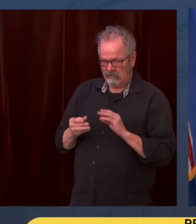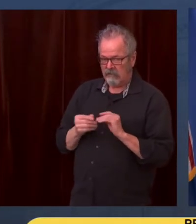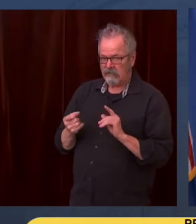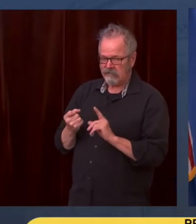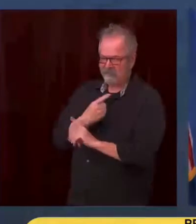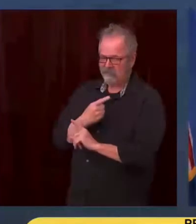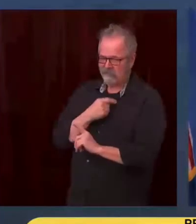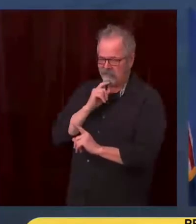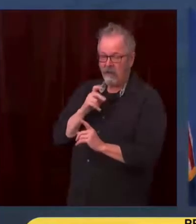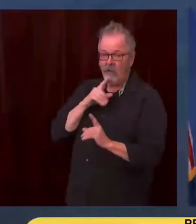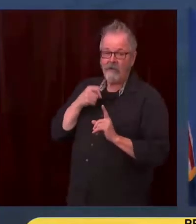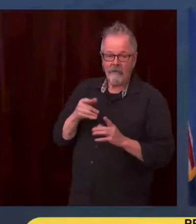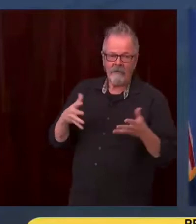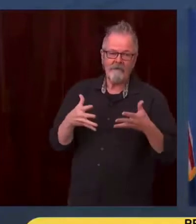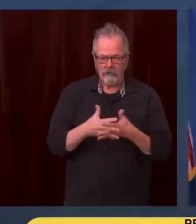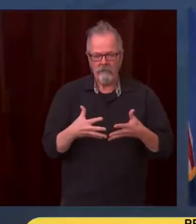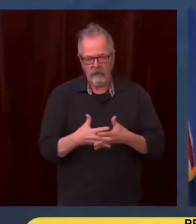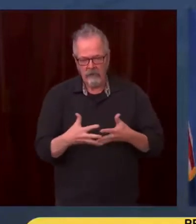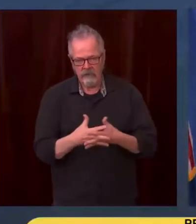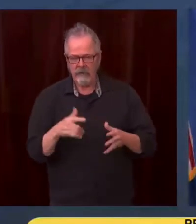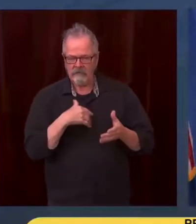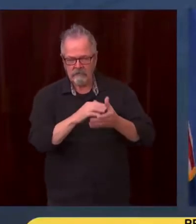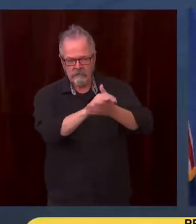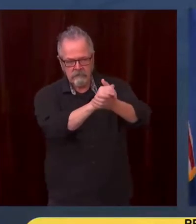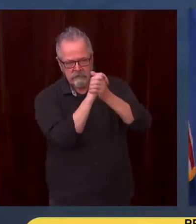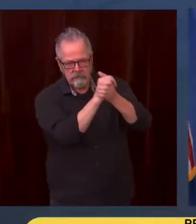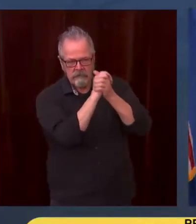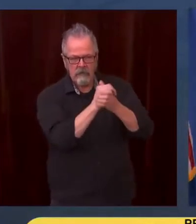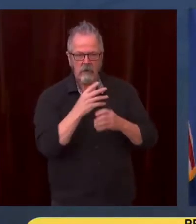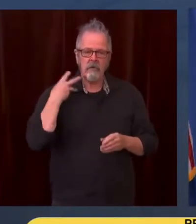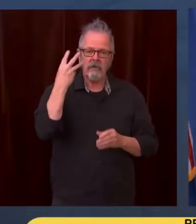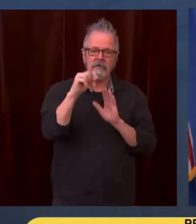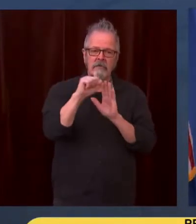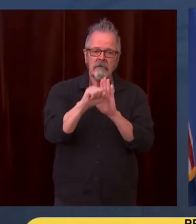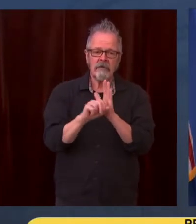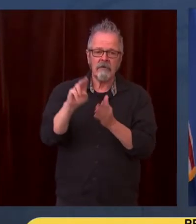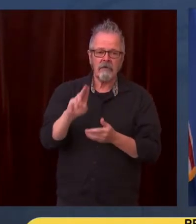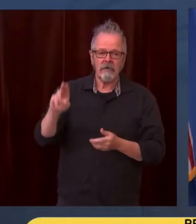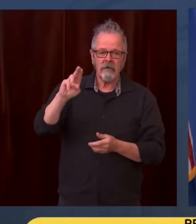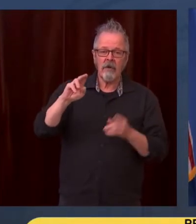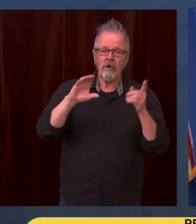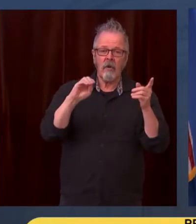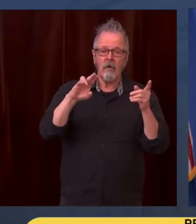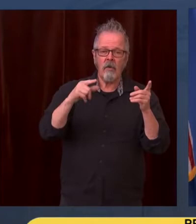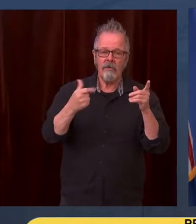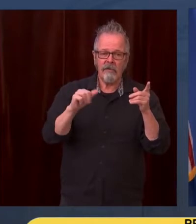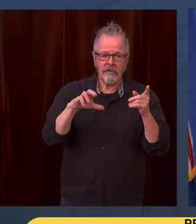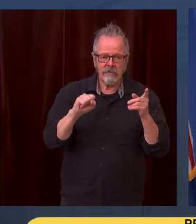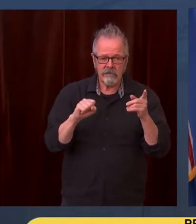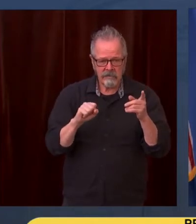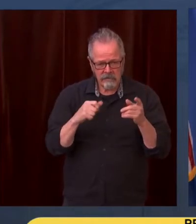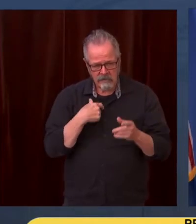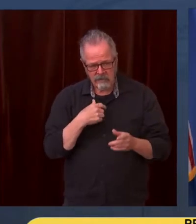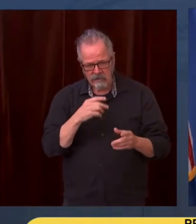congratulate the Washington State Cougars and their victory in the Apple Cup. It was an honor to present the Apple Cup to new coach